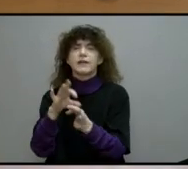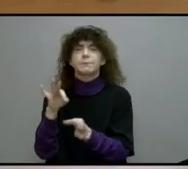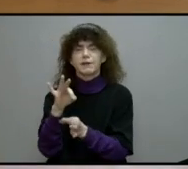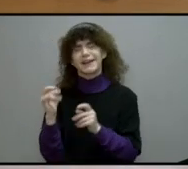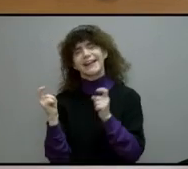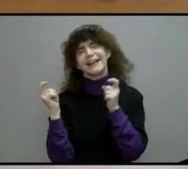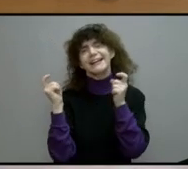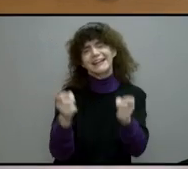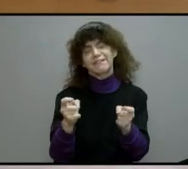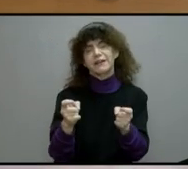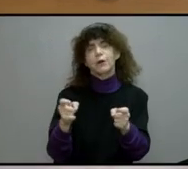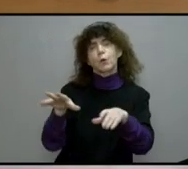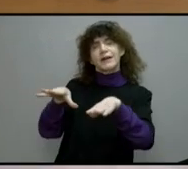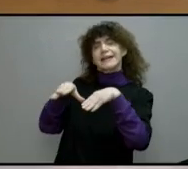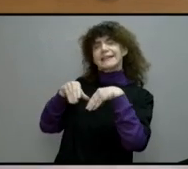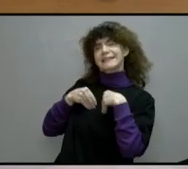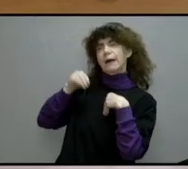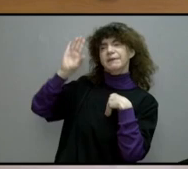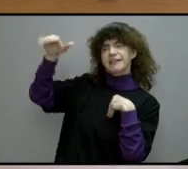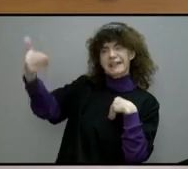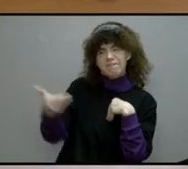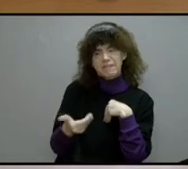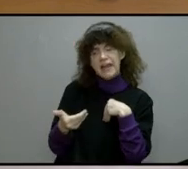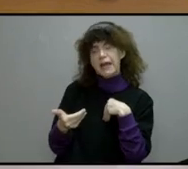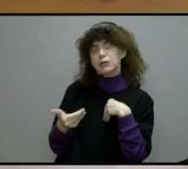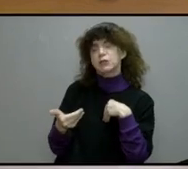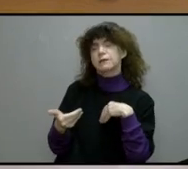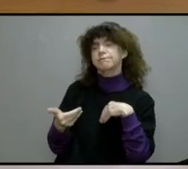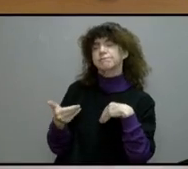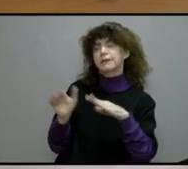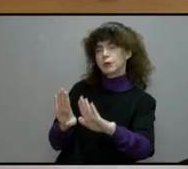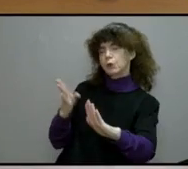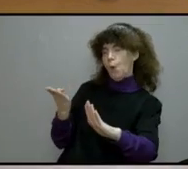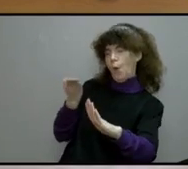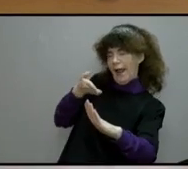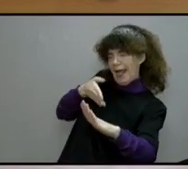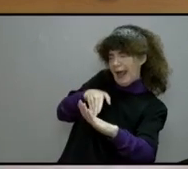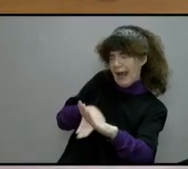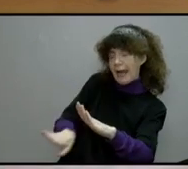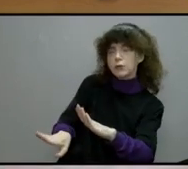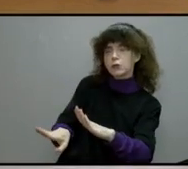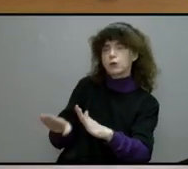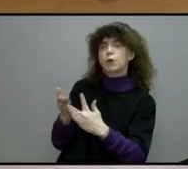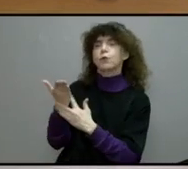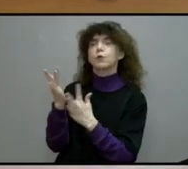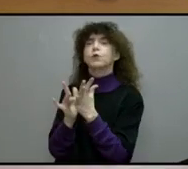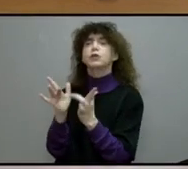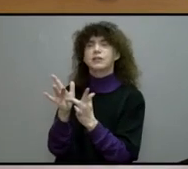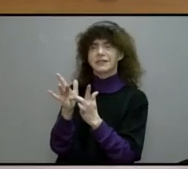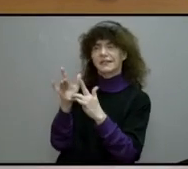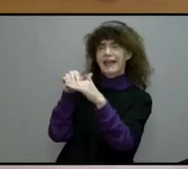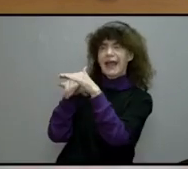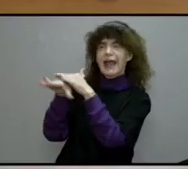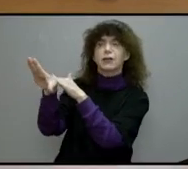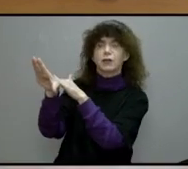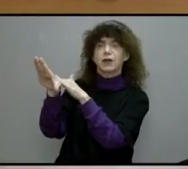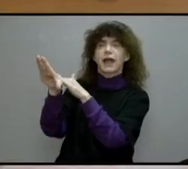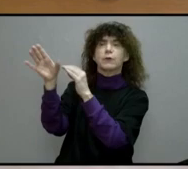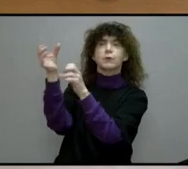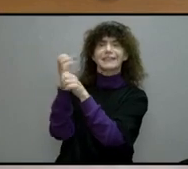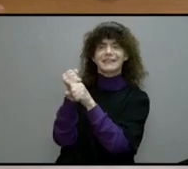that we accept His gracious invitation and enter through Christ the door into eternal life.